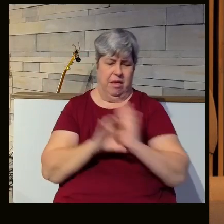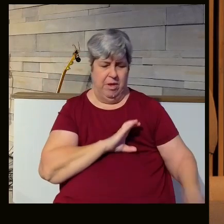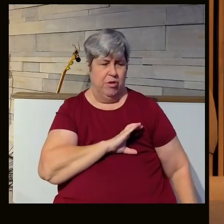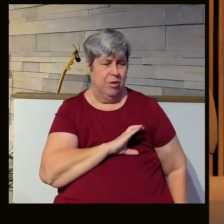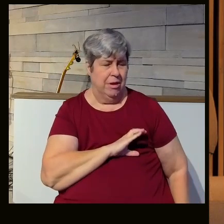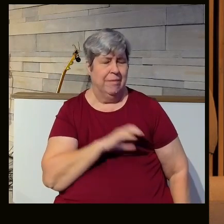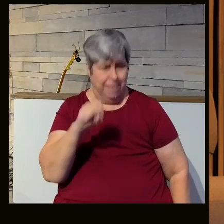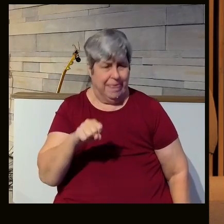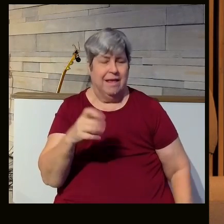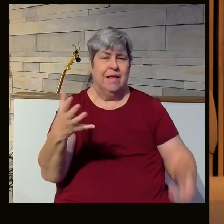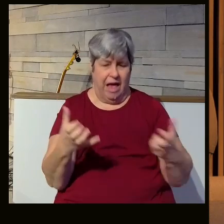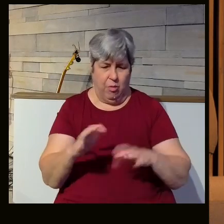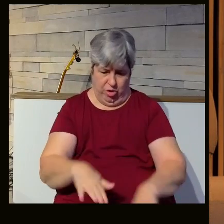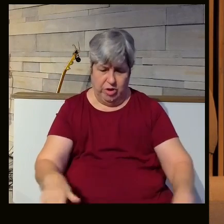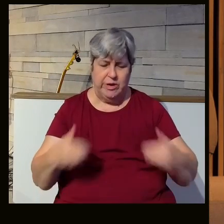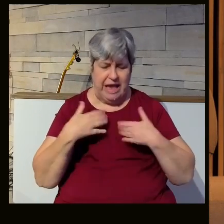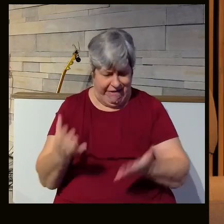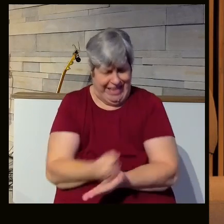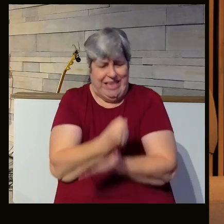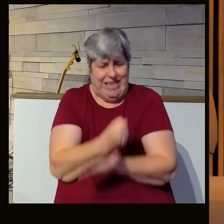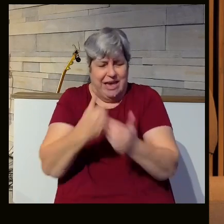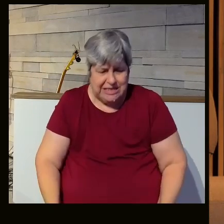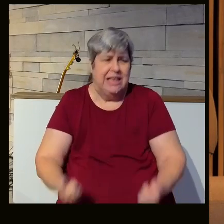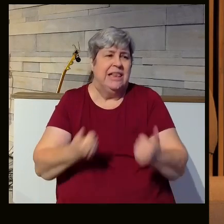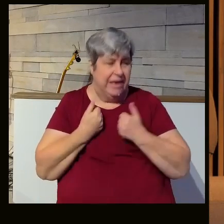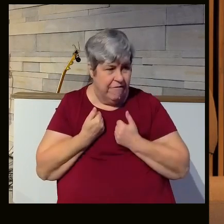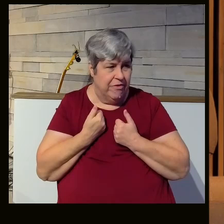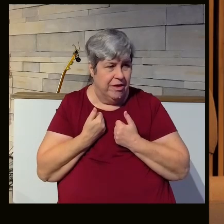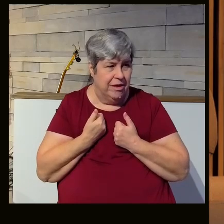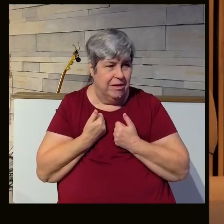And so, yes, I want children to have a chance at life.